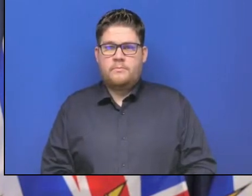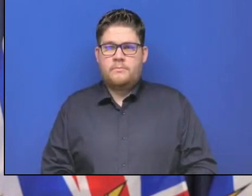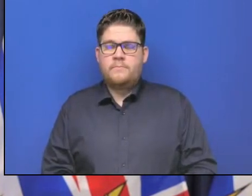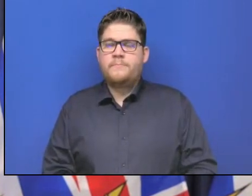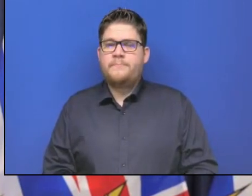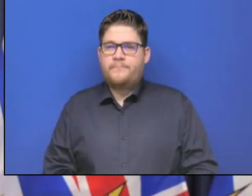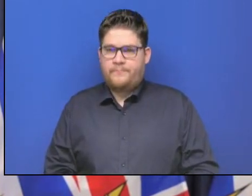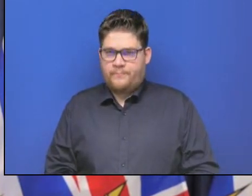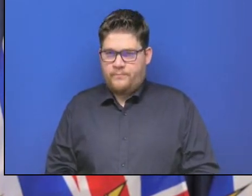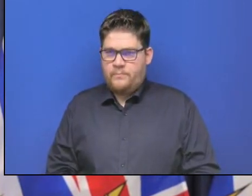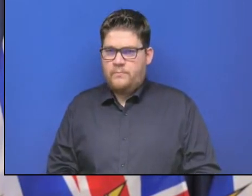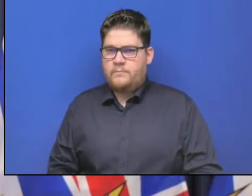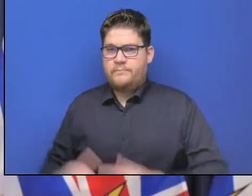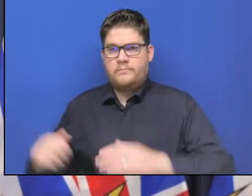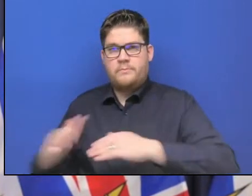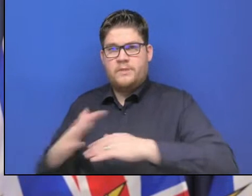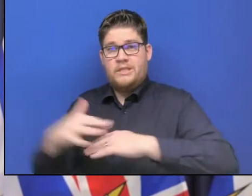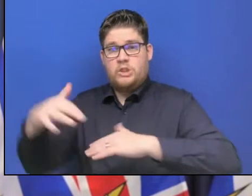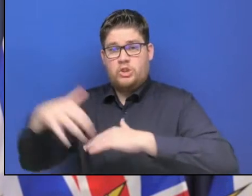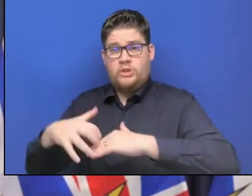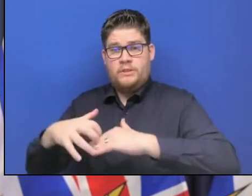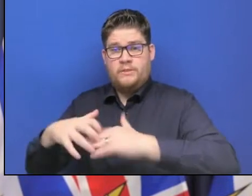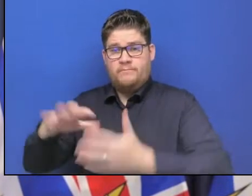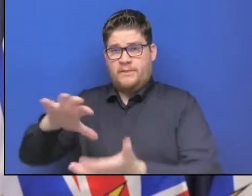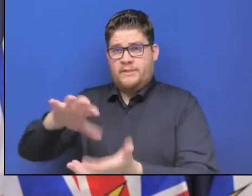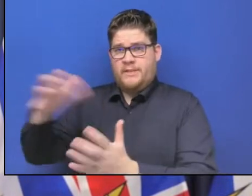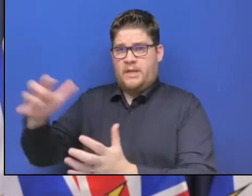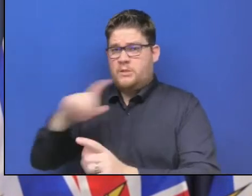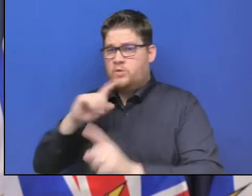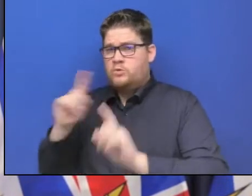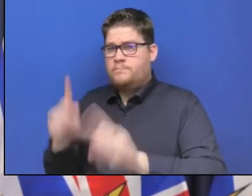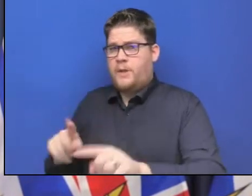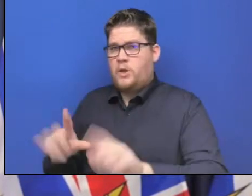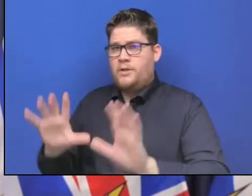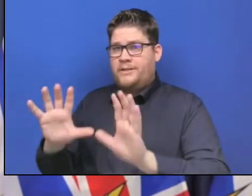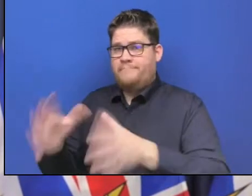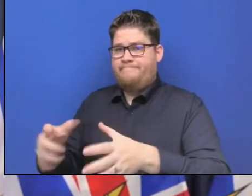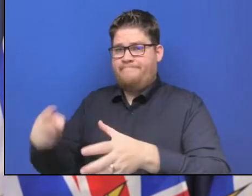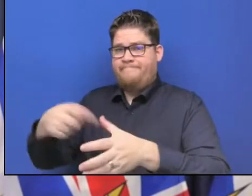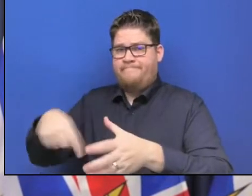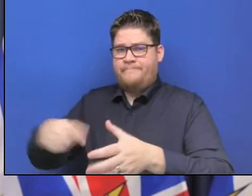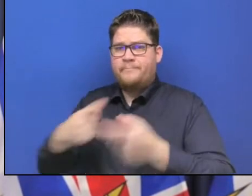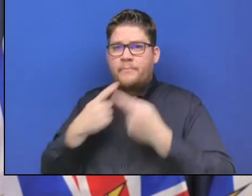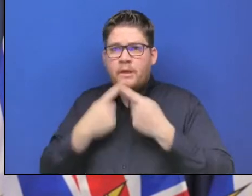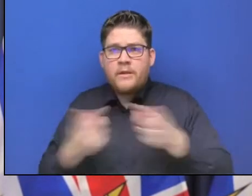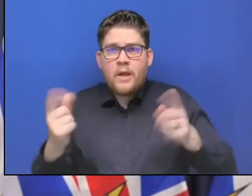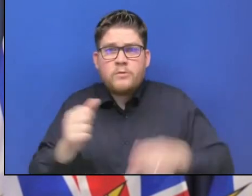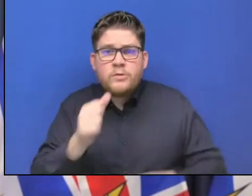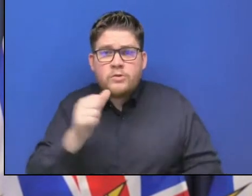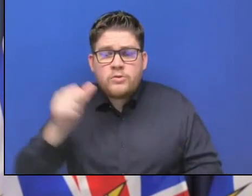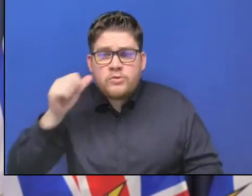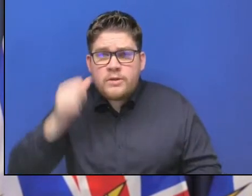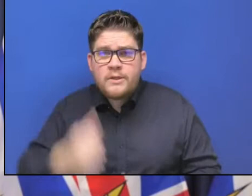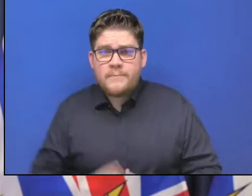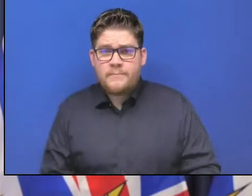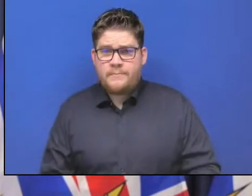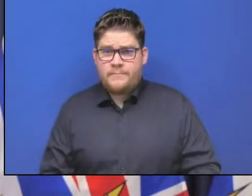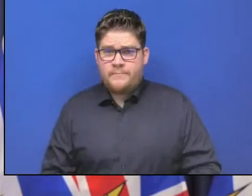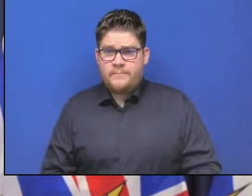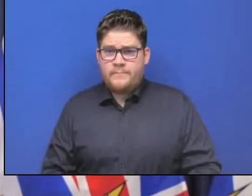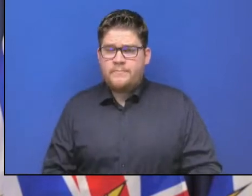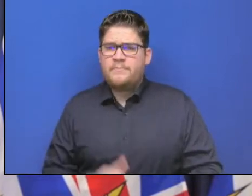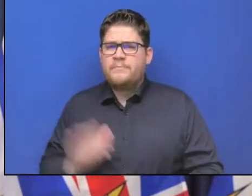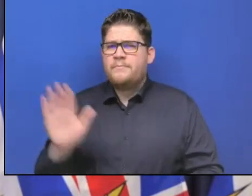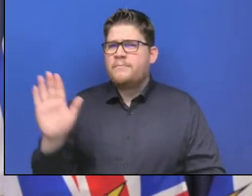yesterday. I know Minister Rankin isn't here. But what did you two say just where they've been